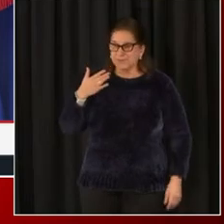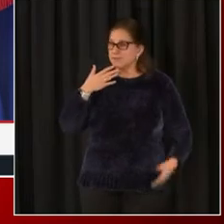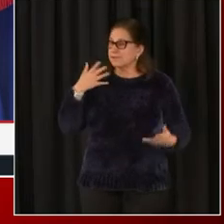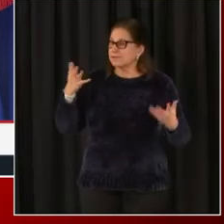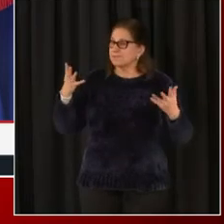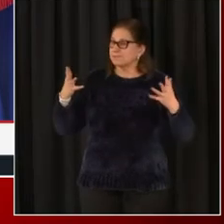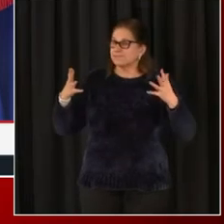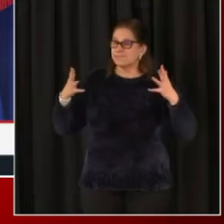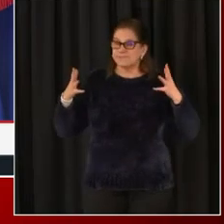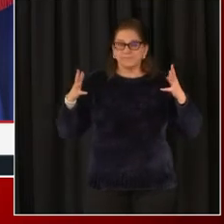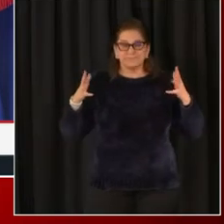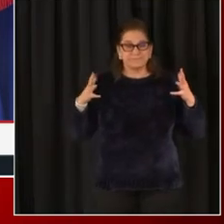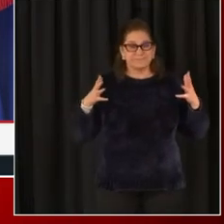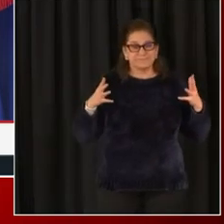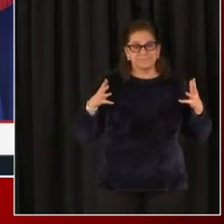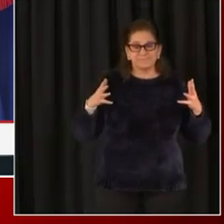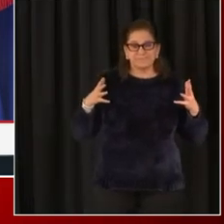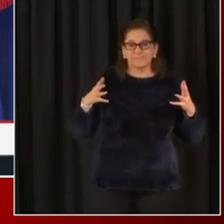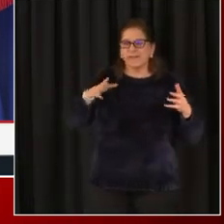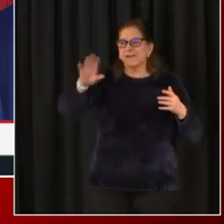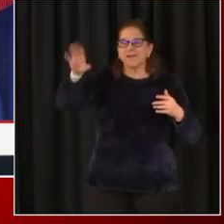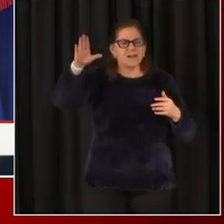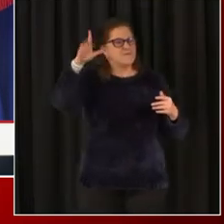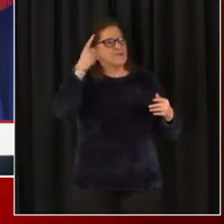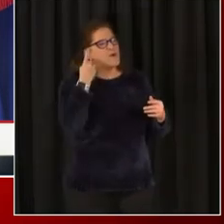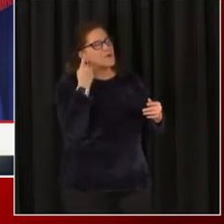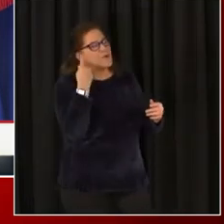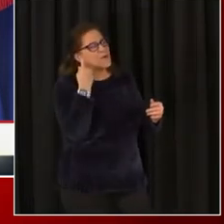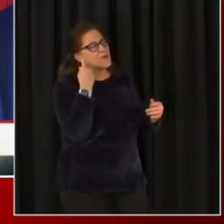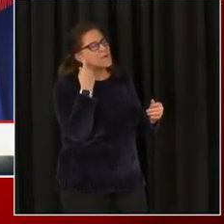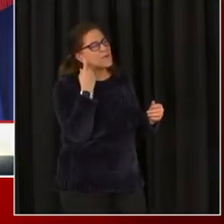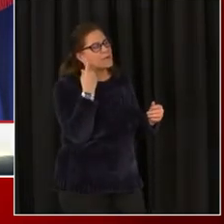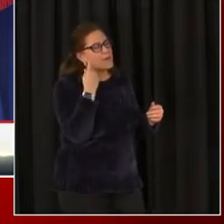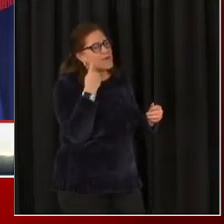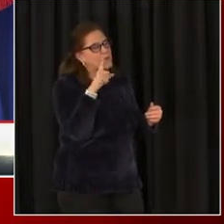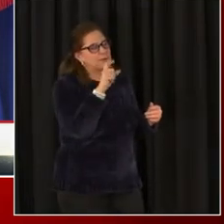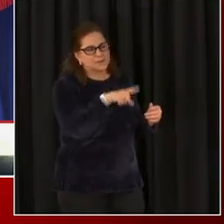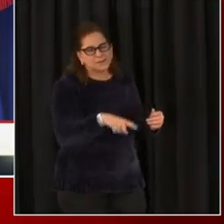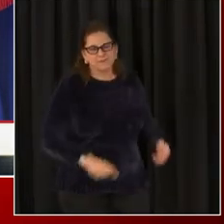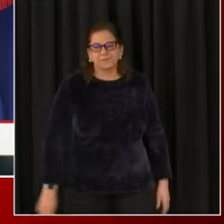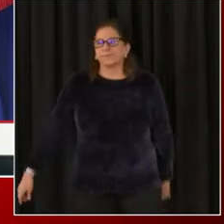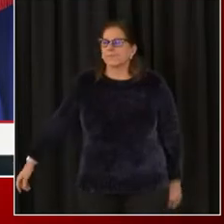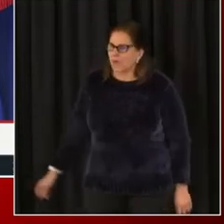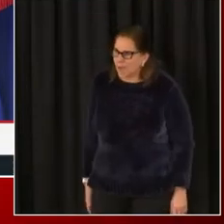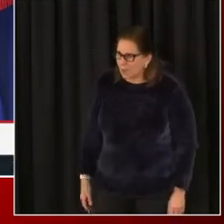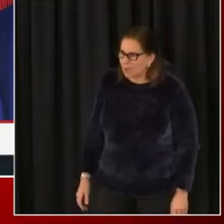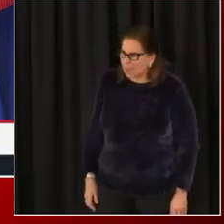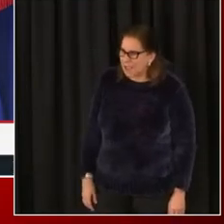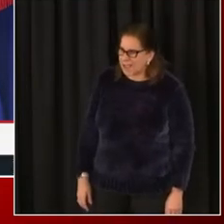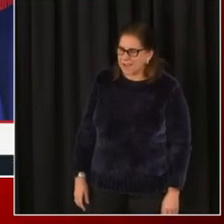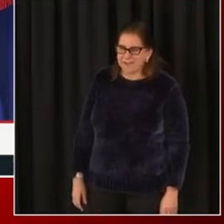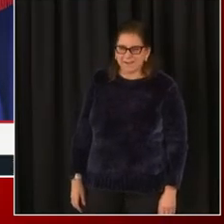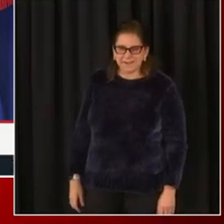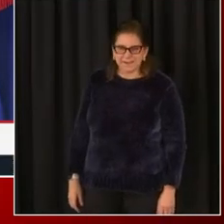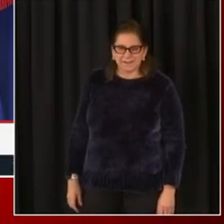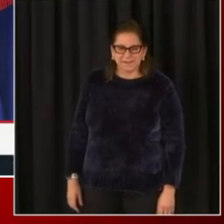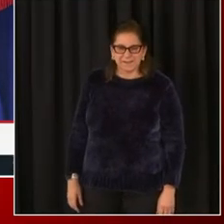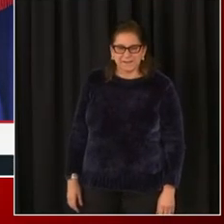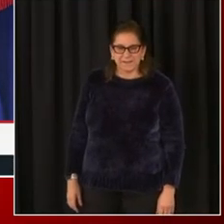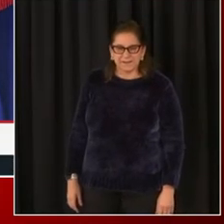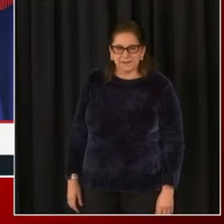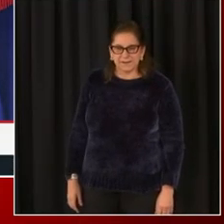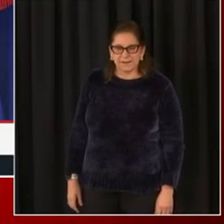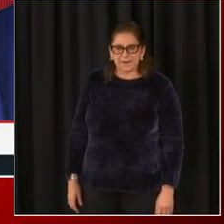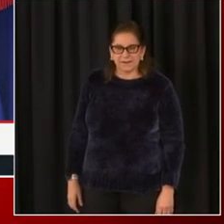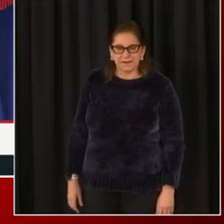All right. Okay. We'll get to see one more swing around. Um, are you ready, Mark? Okay. COVID questions, we can move on to